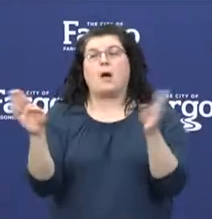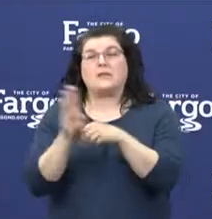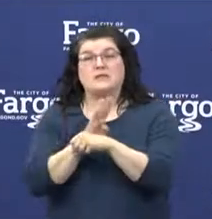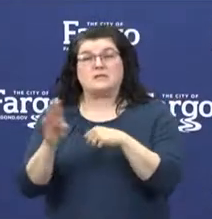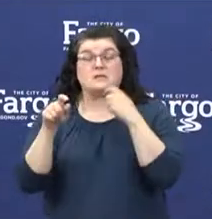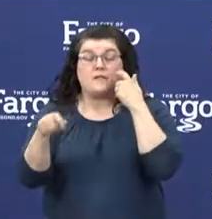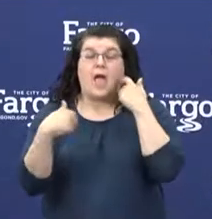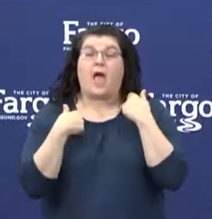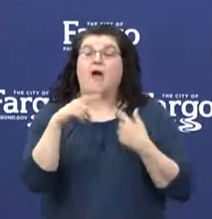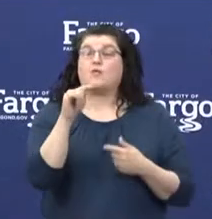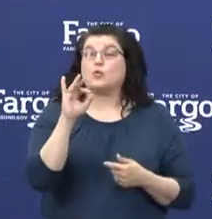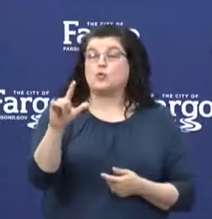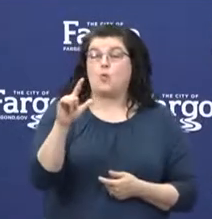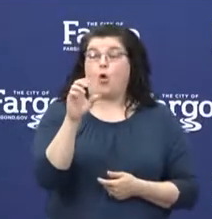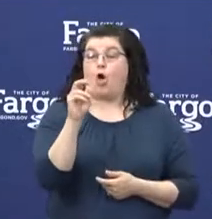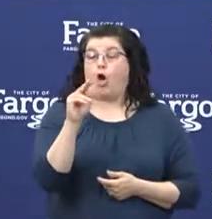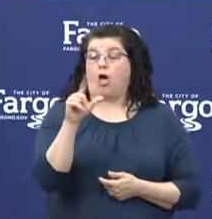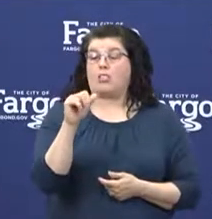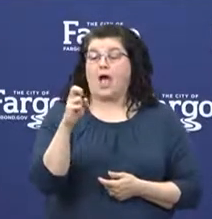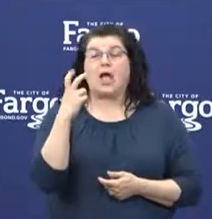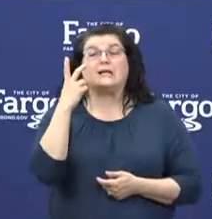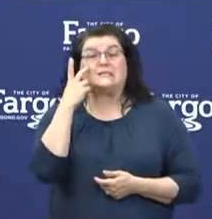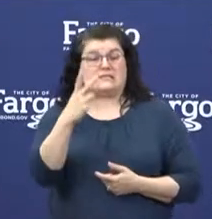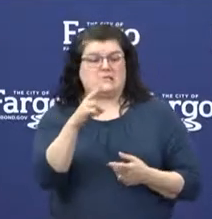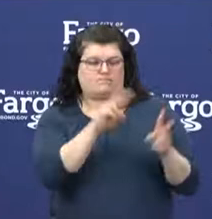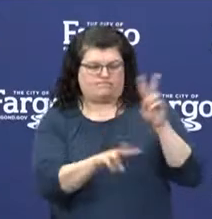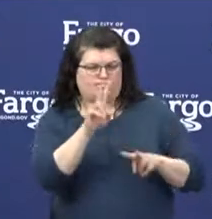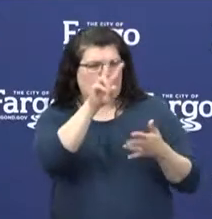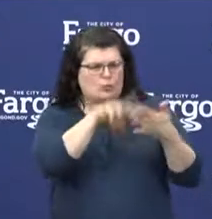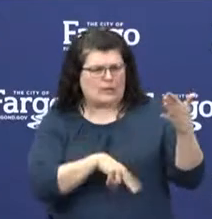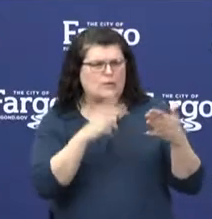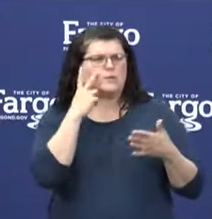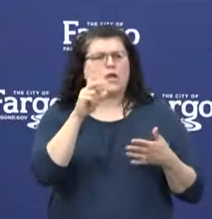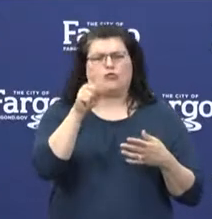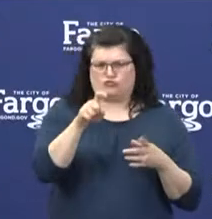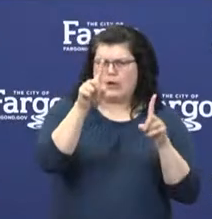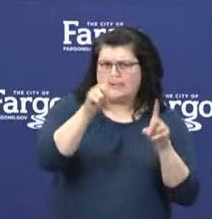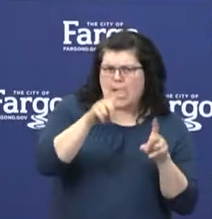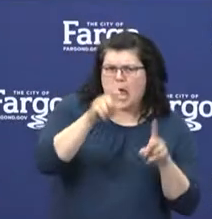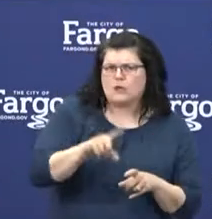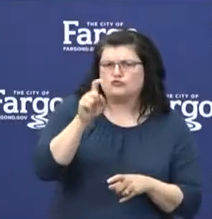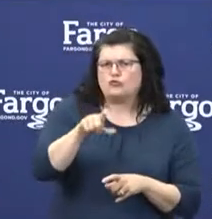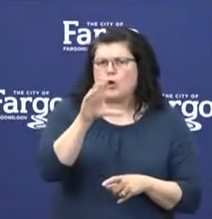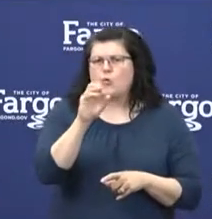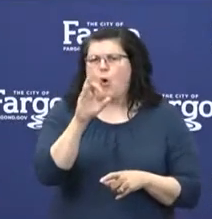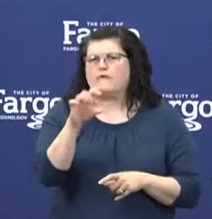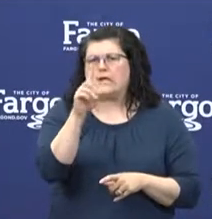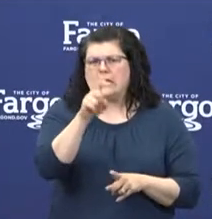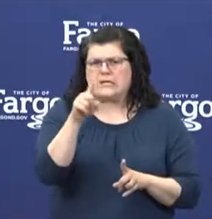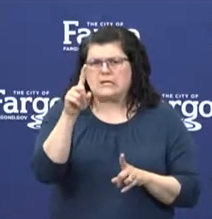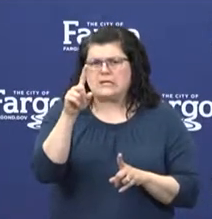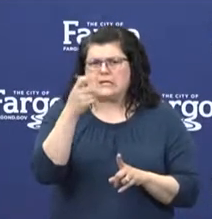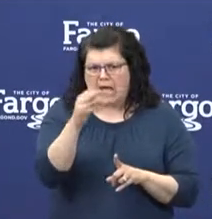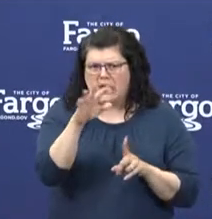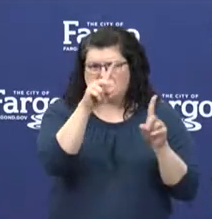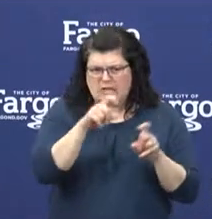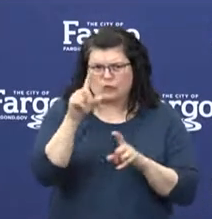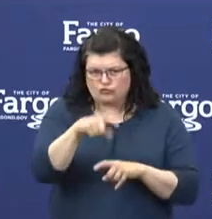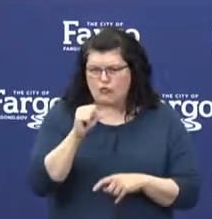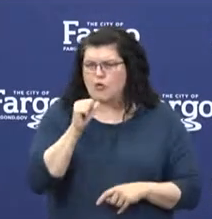Minnesota it's designed to help people decide whether they should be tested for COVID-19. Visit Minnesota